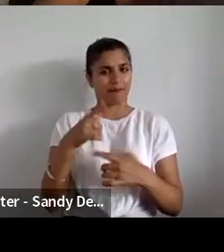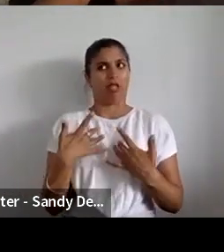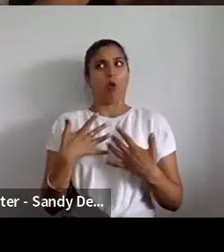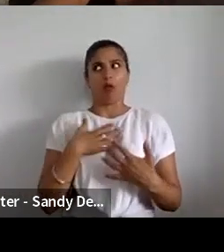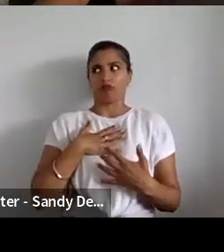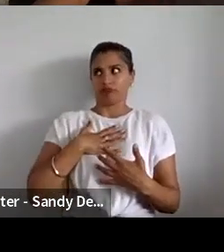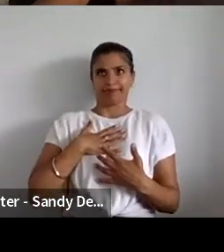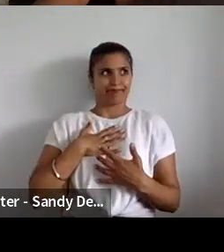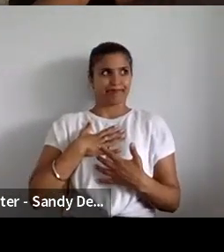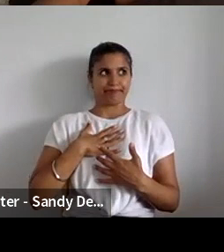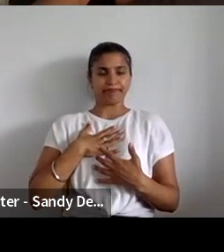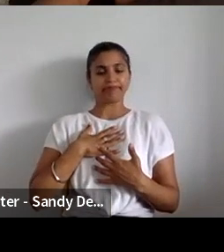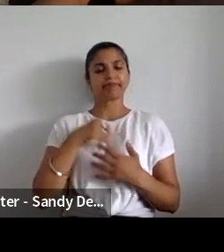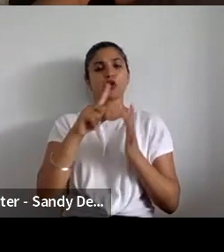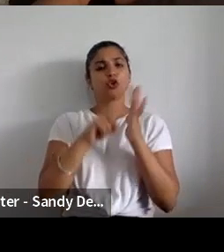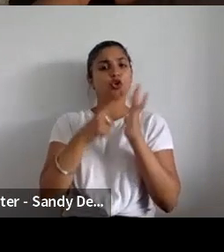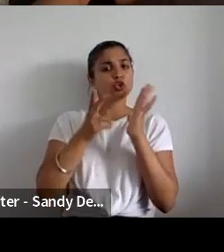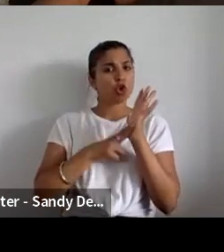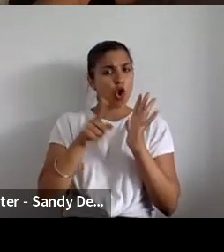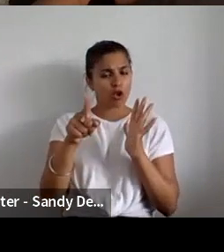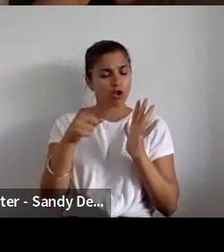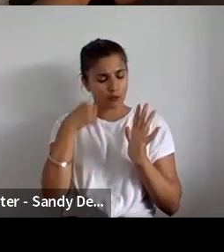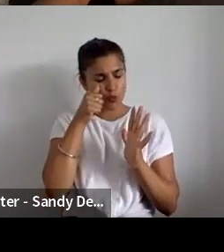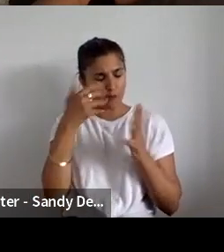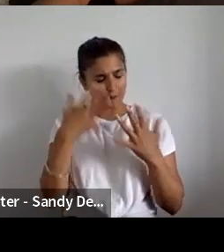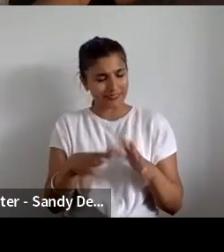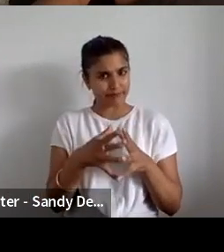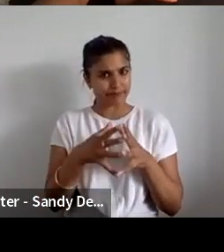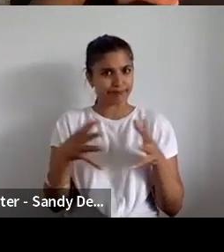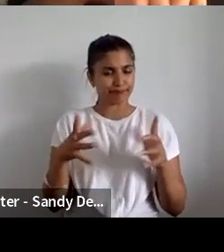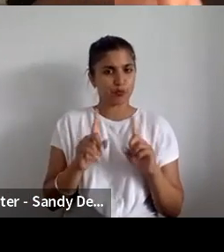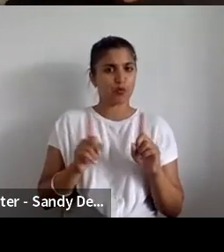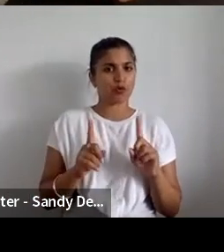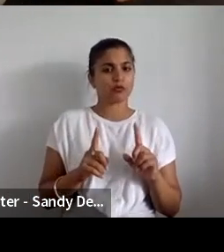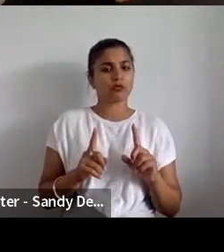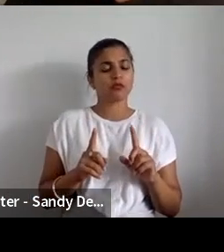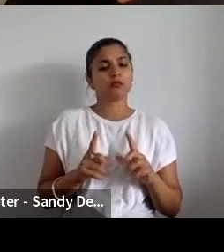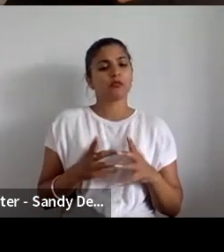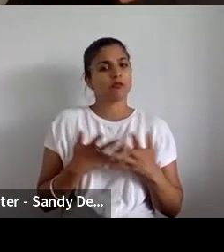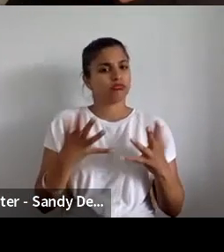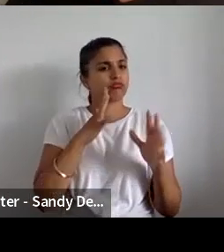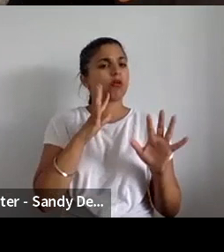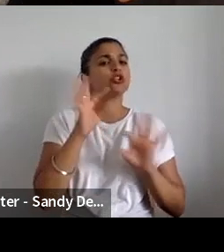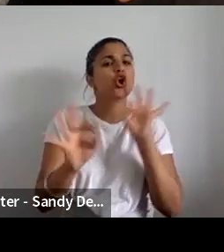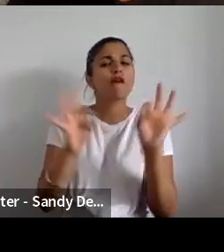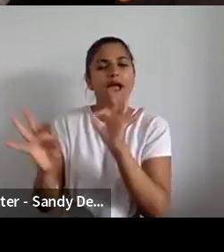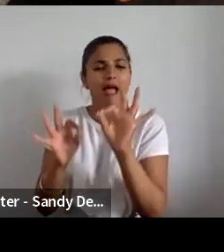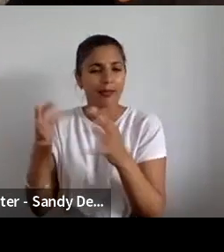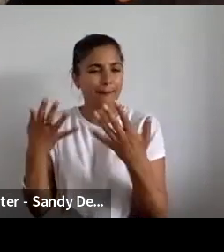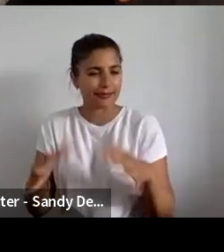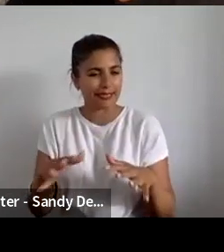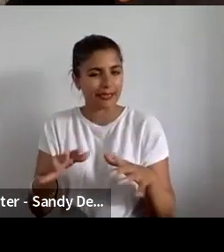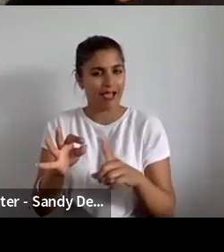I'm going to pick on John, because I know we did quite a significant applicant post application survey, because we were really interested in